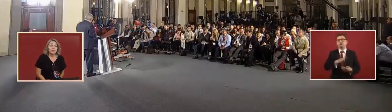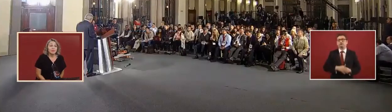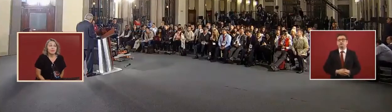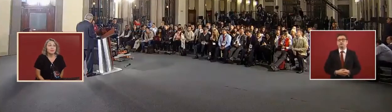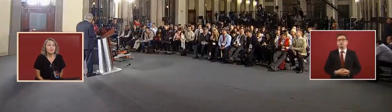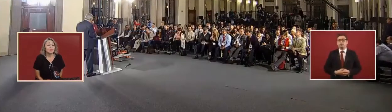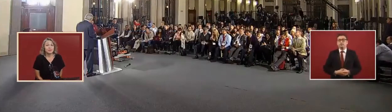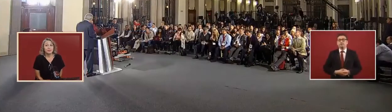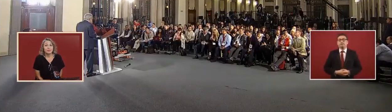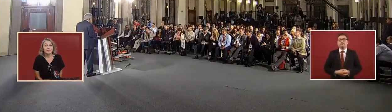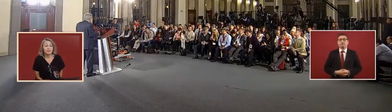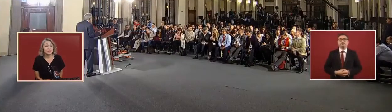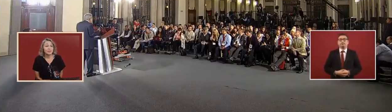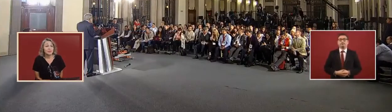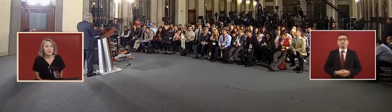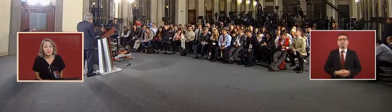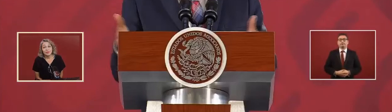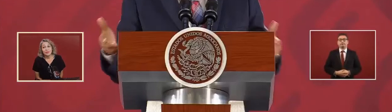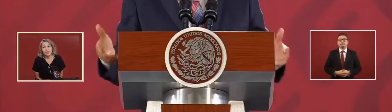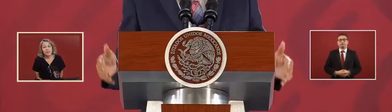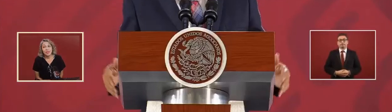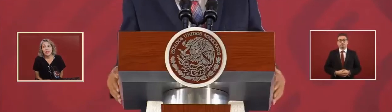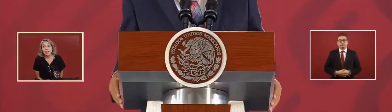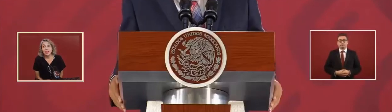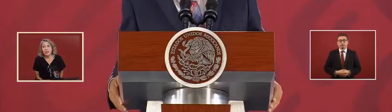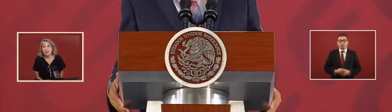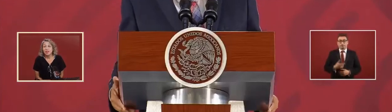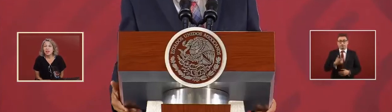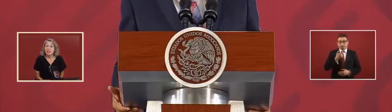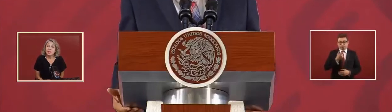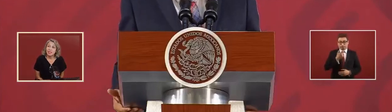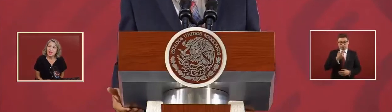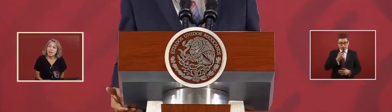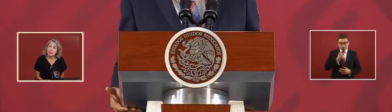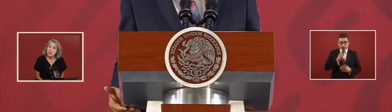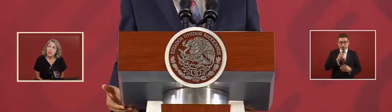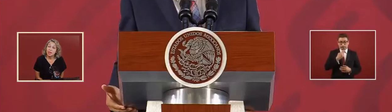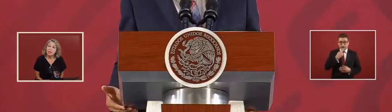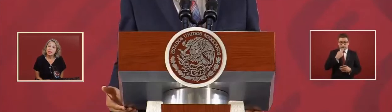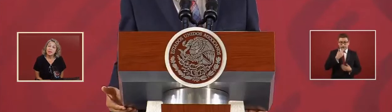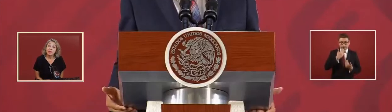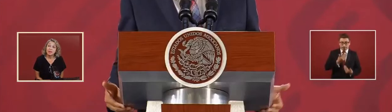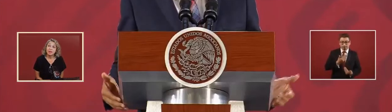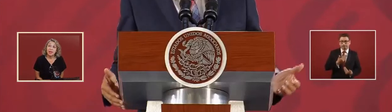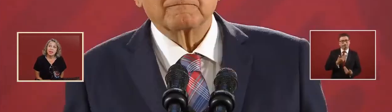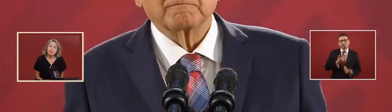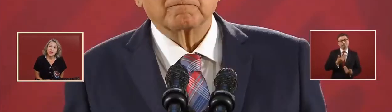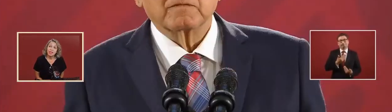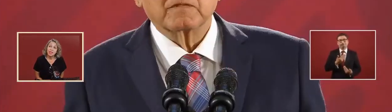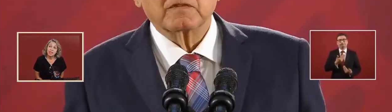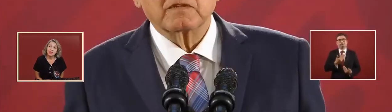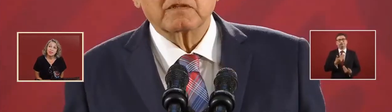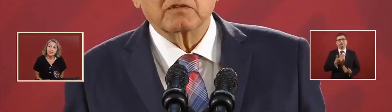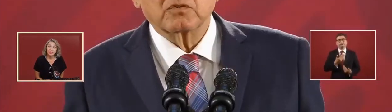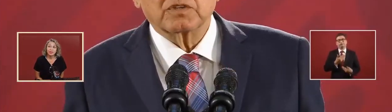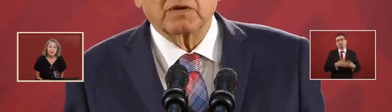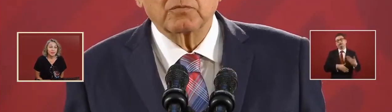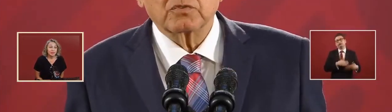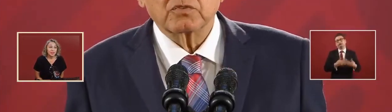they did not utilize it adequately and finally we found